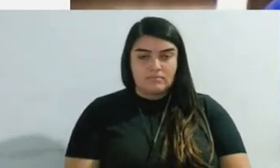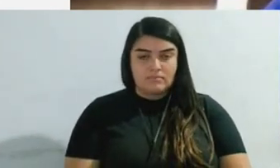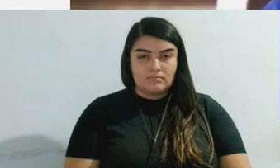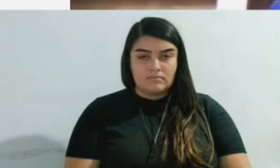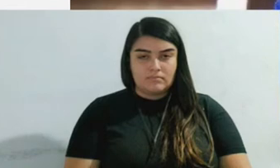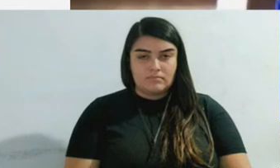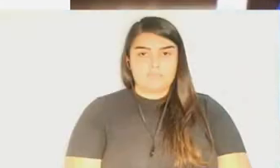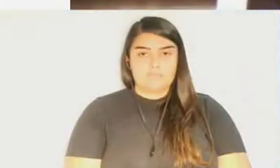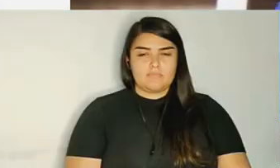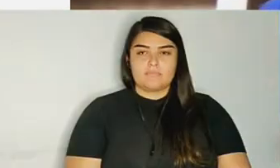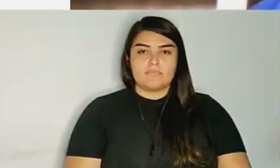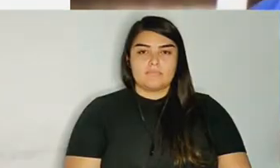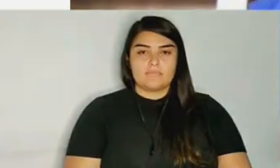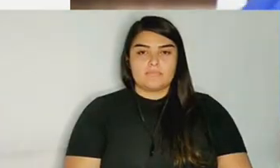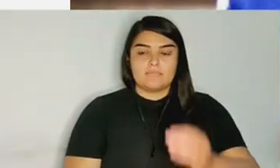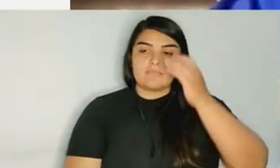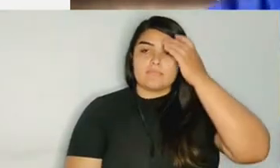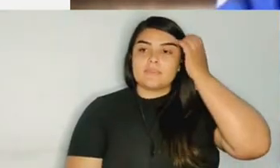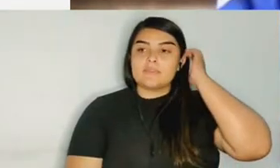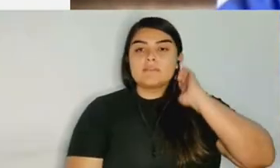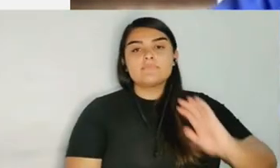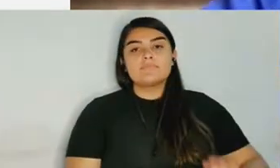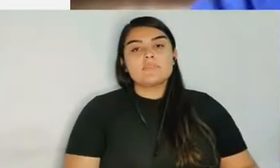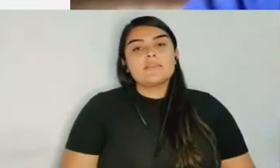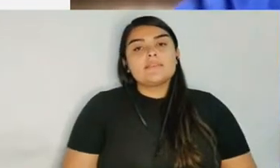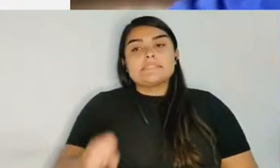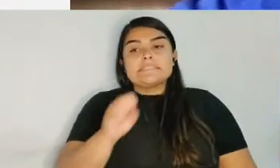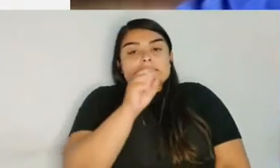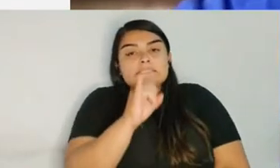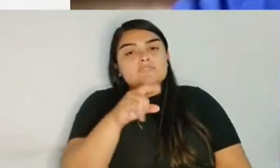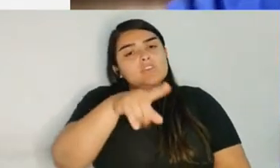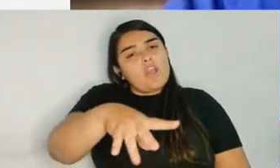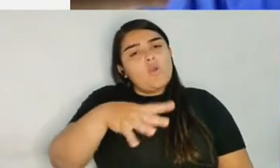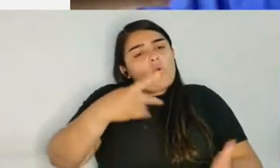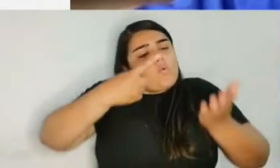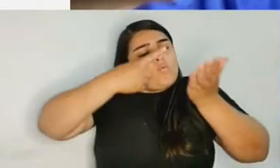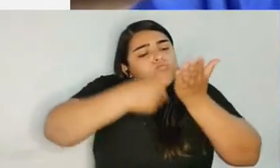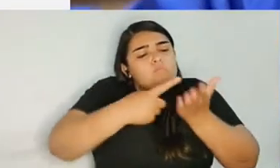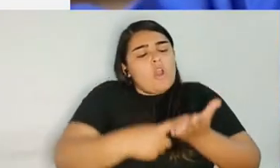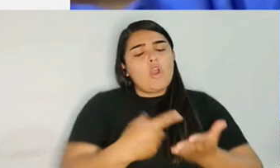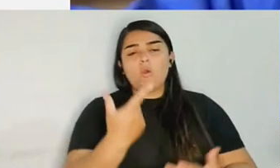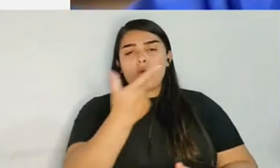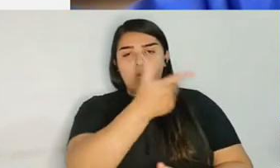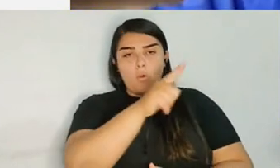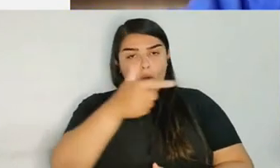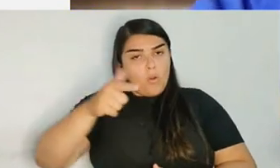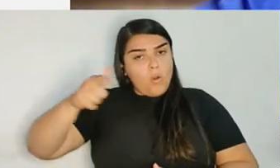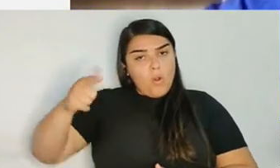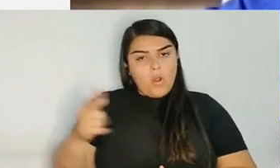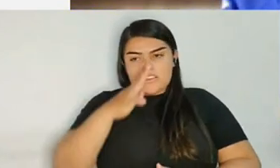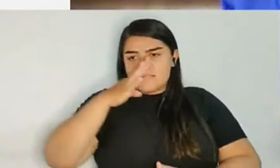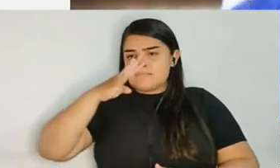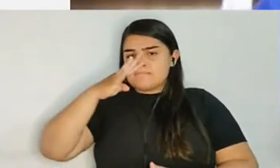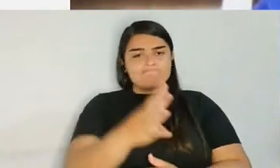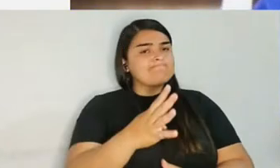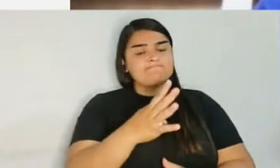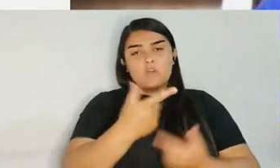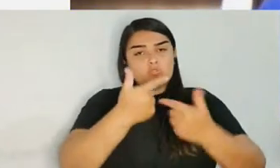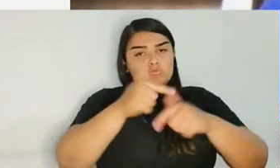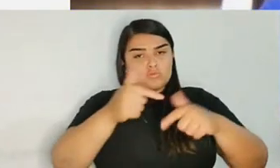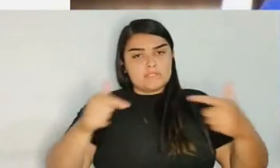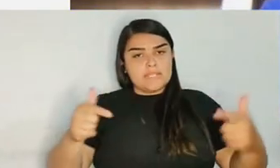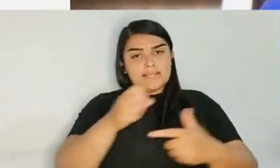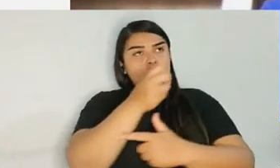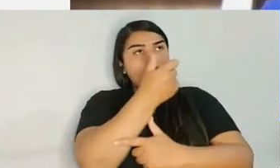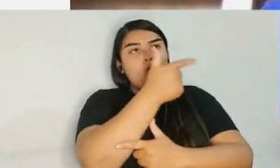others. And so if I'm going to try to share my screen, I don't know if this will work, but let me see if I can pull up the software